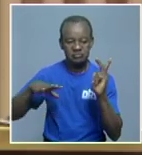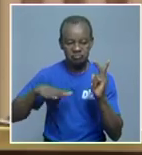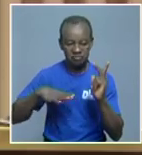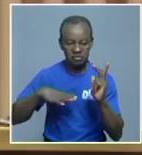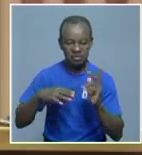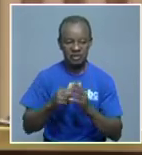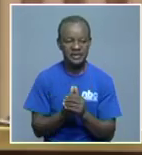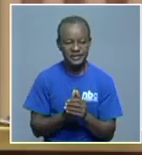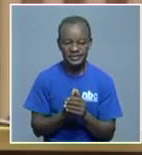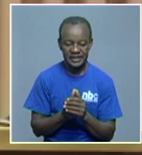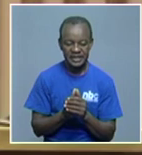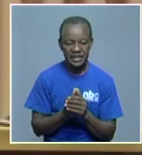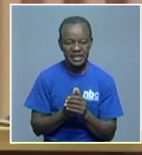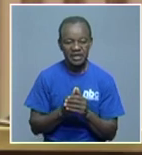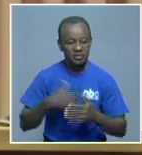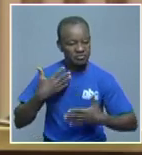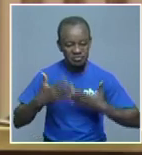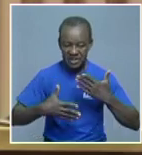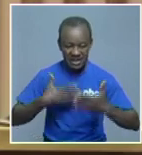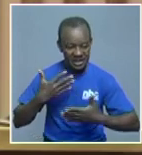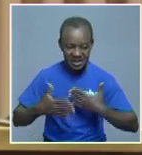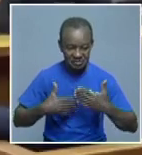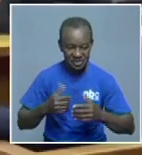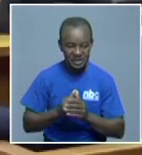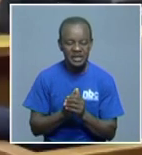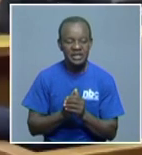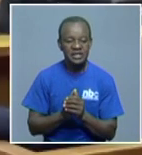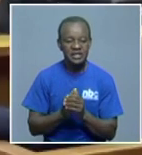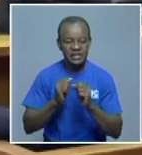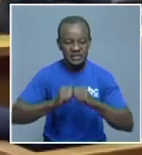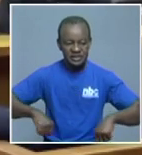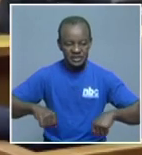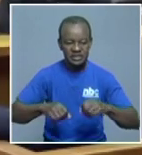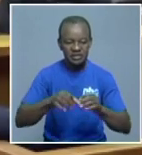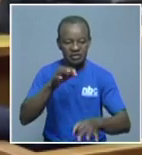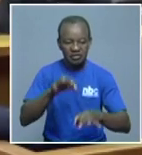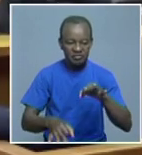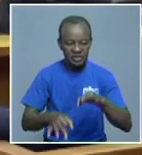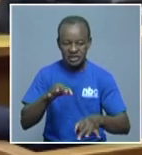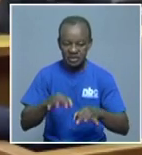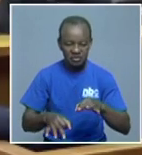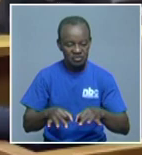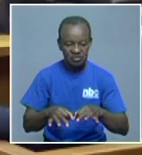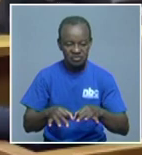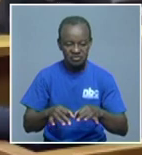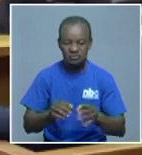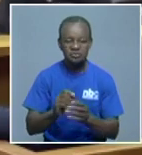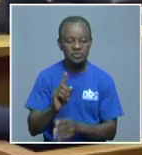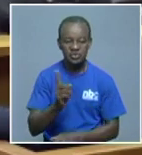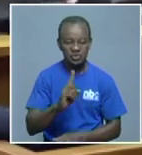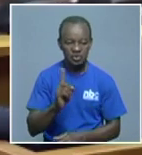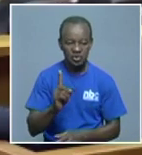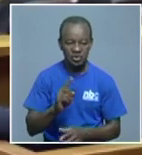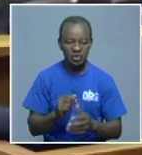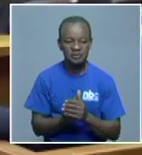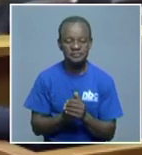refused to grant the PG leave to appeal. But then the prosecutor general had then to petition